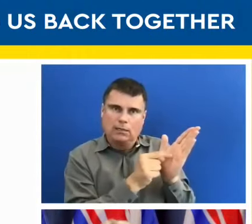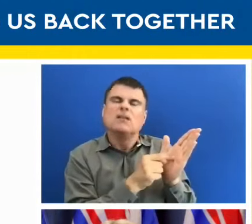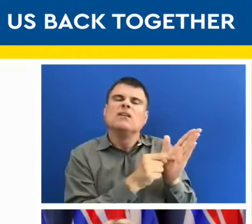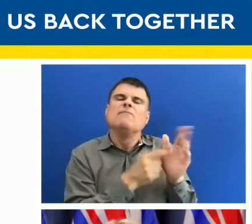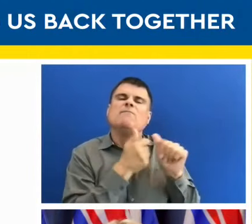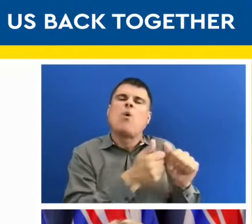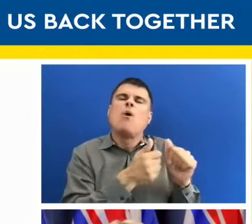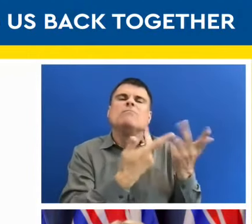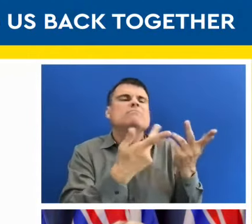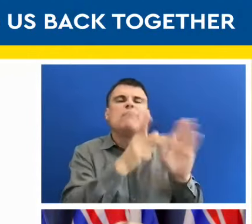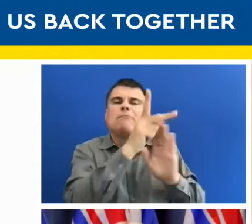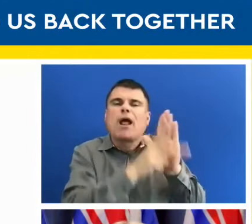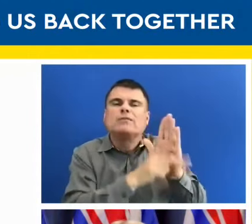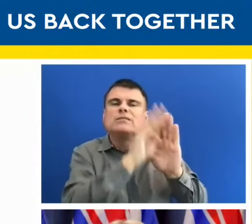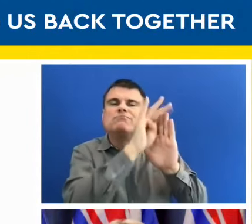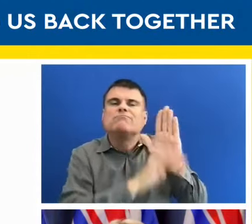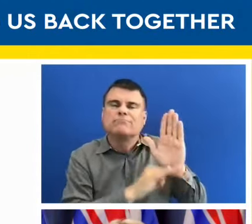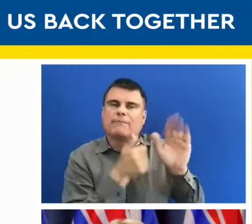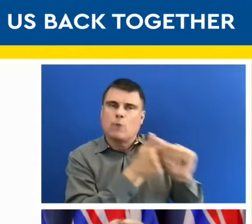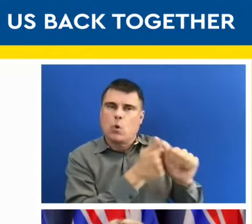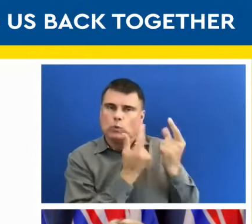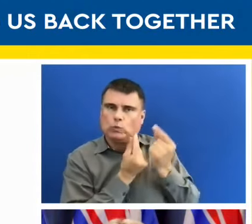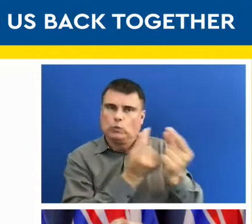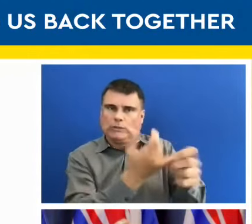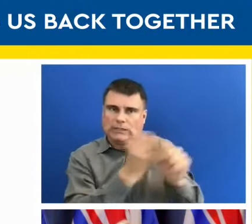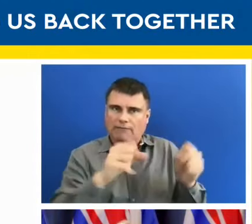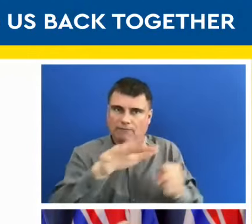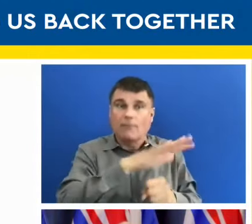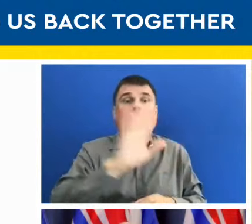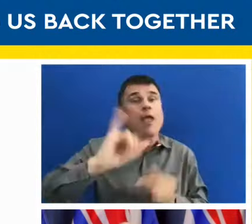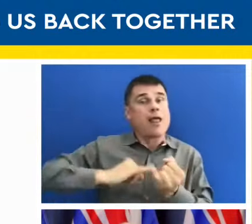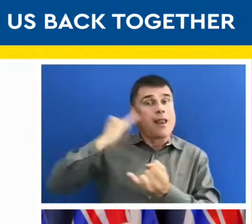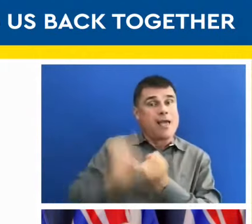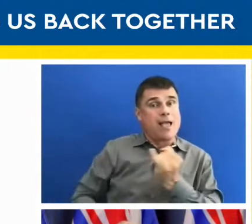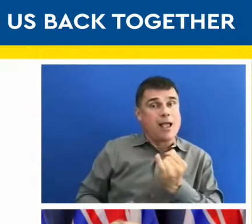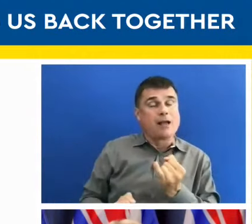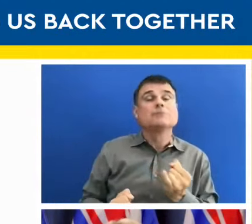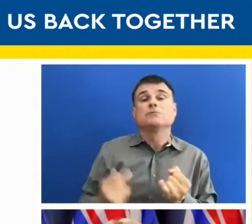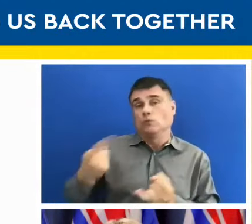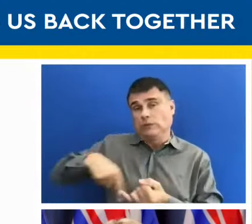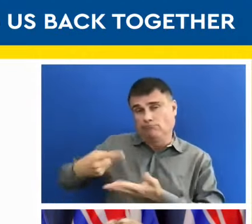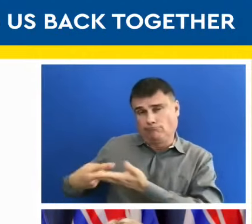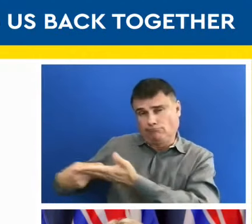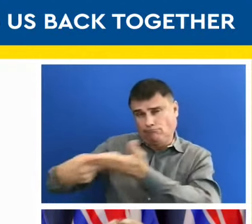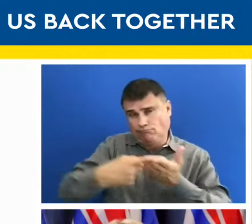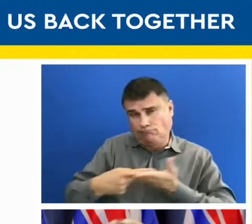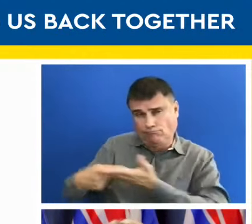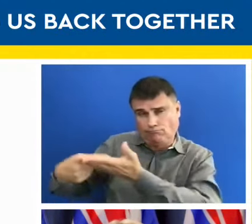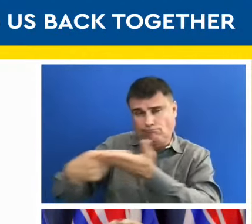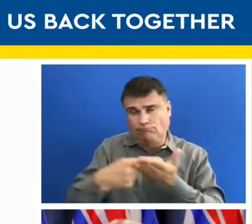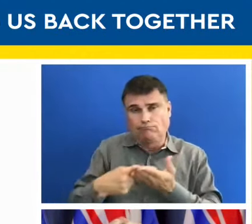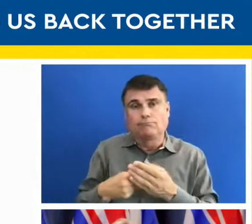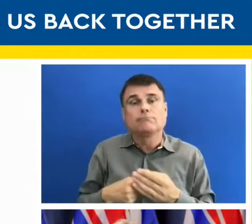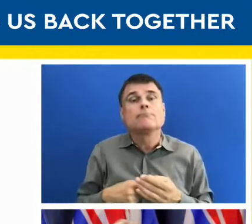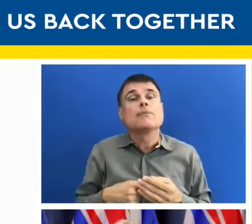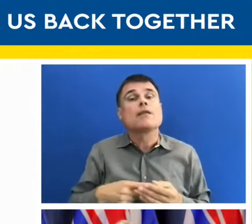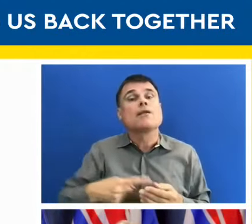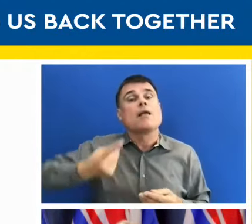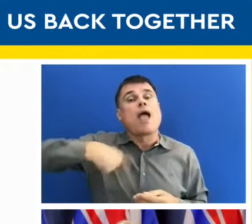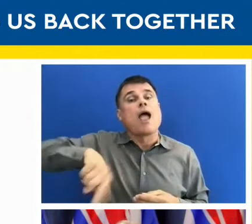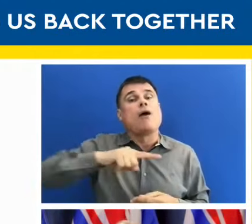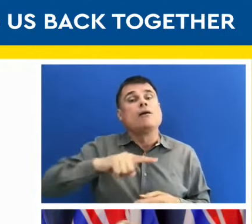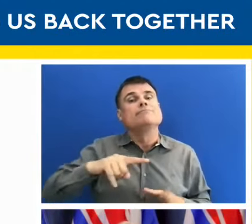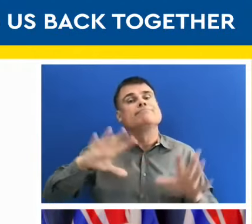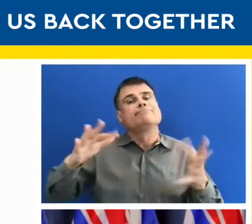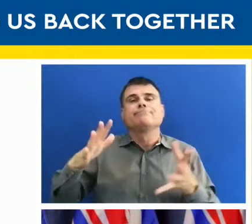And finally, after all of the consultation that we have had the privilege of having with our faith leaders and faith communities across